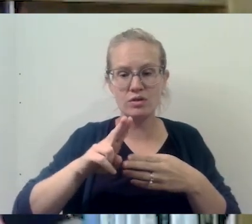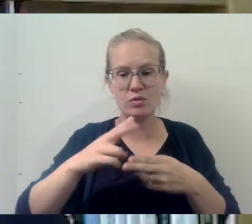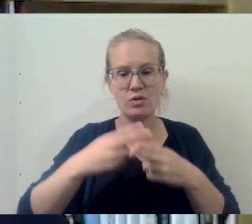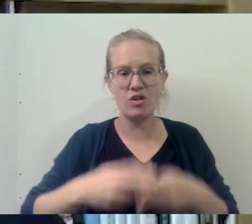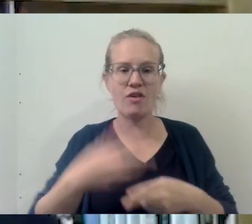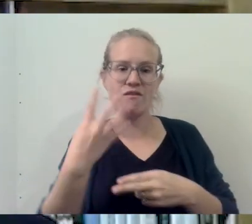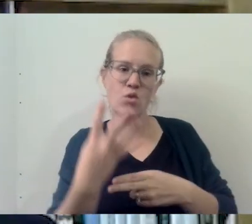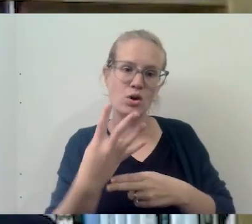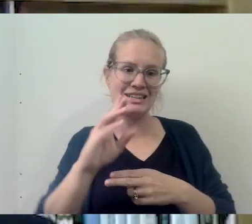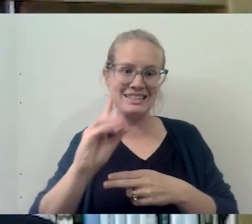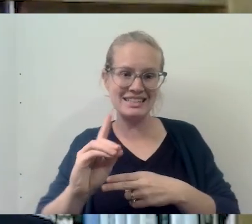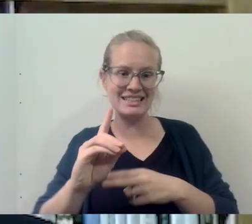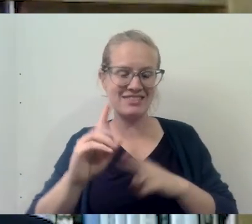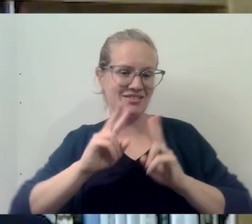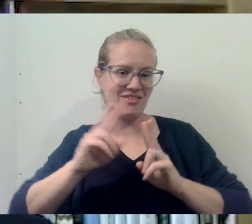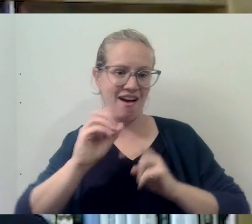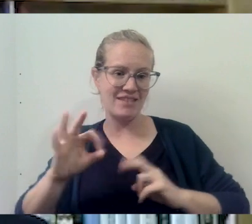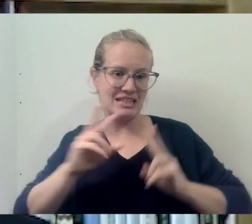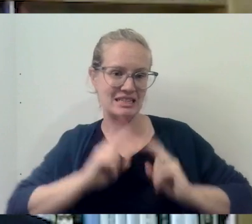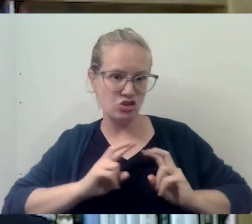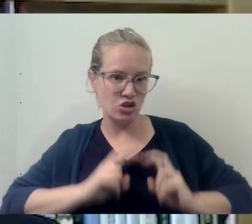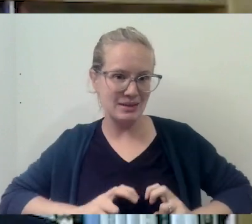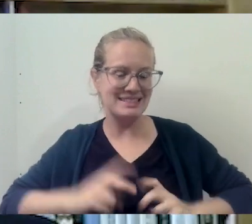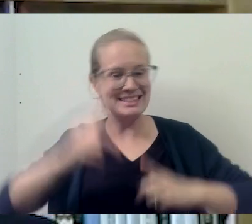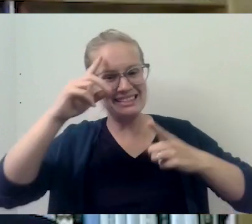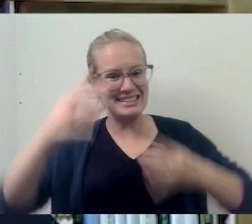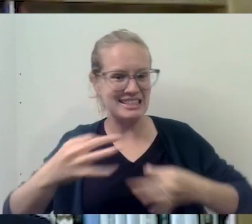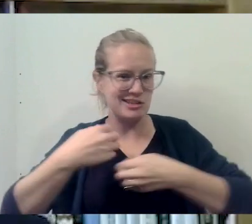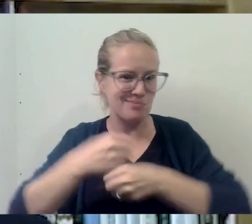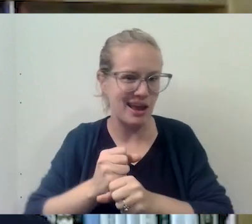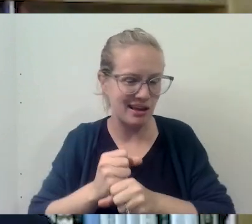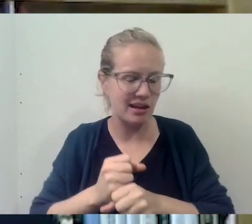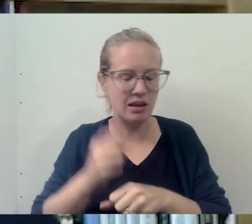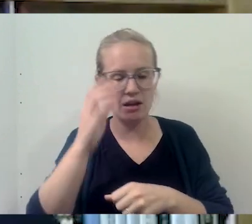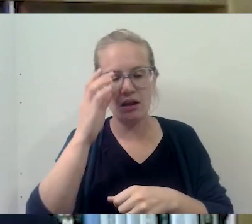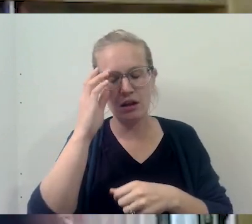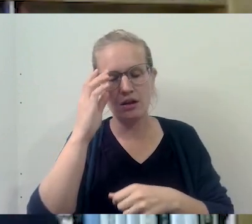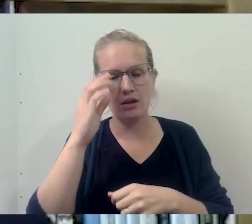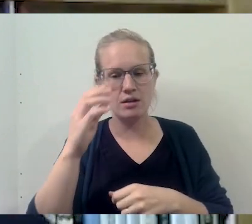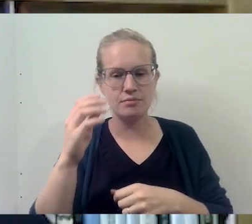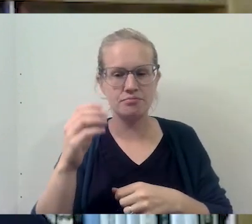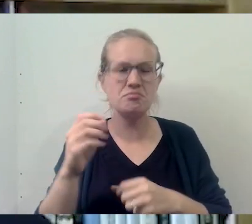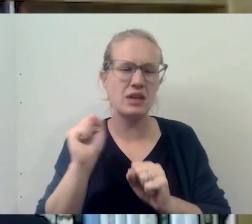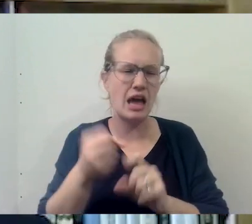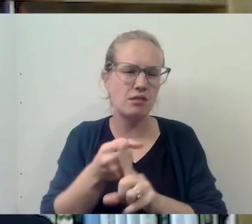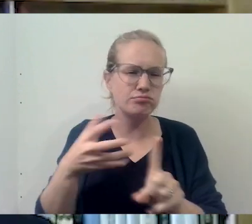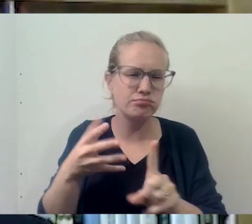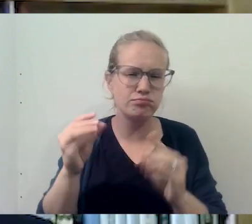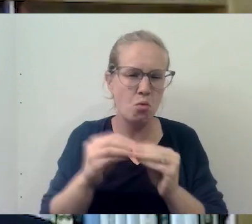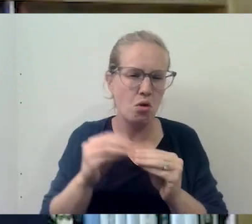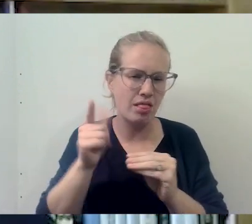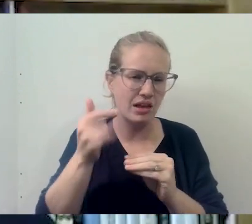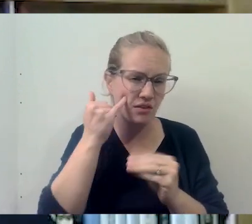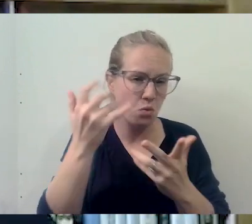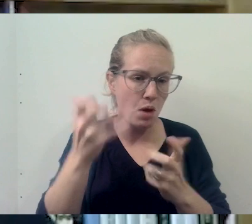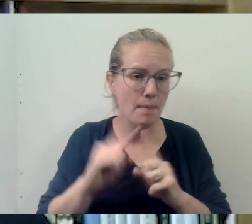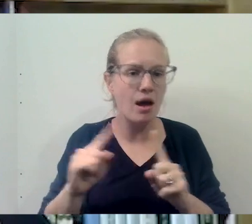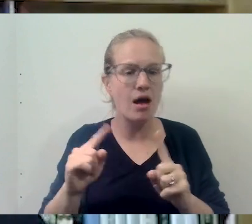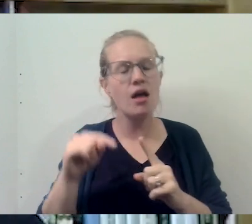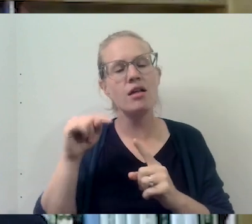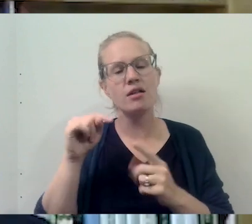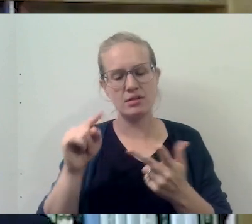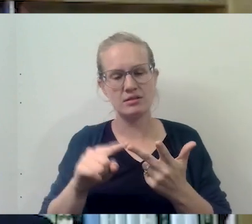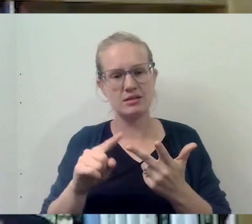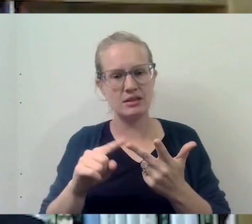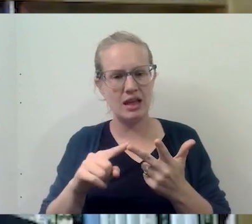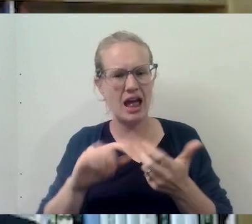the four Ds of discernment and decision-making. This is—we can unpack this later if you wish, but this speaks